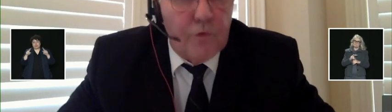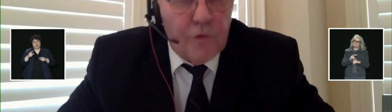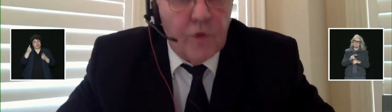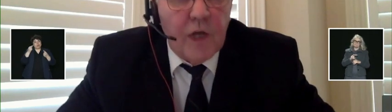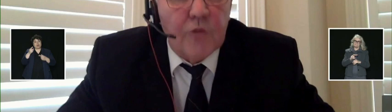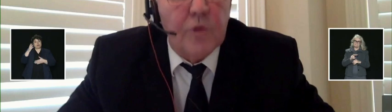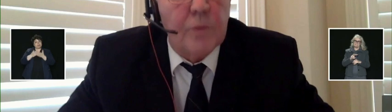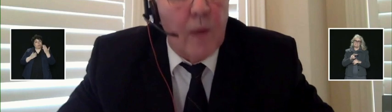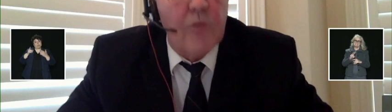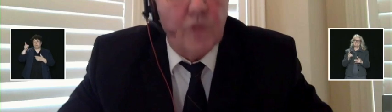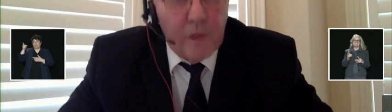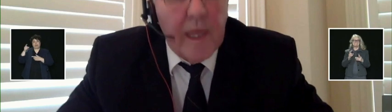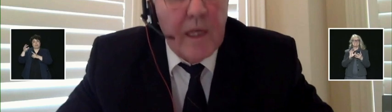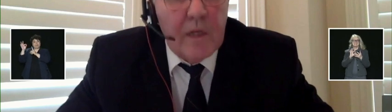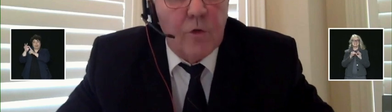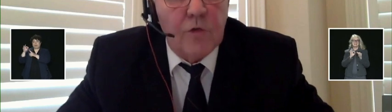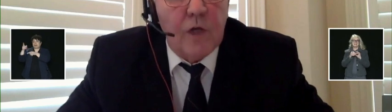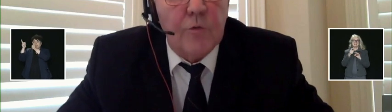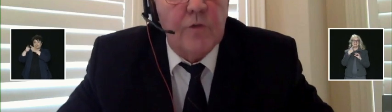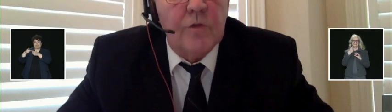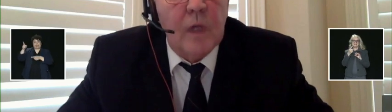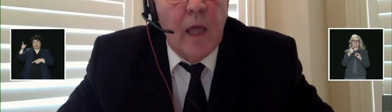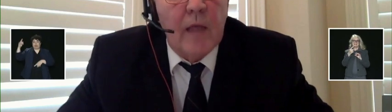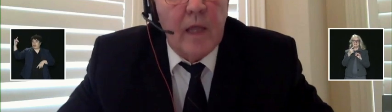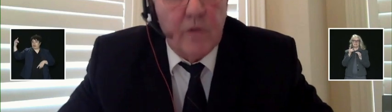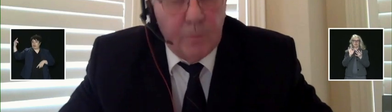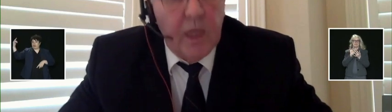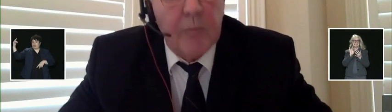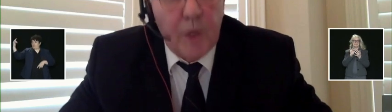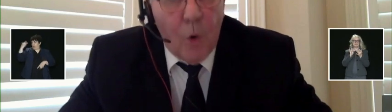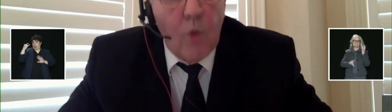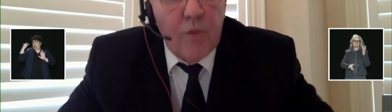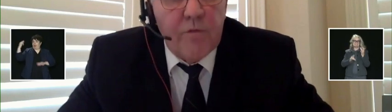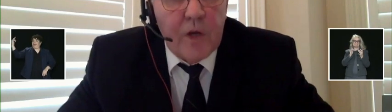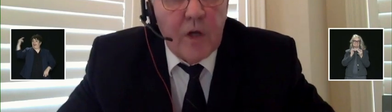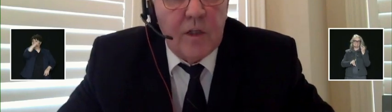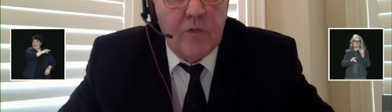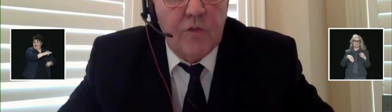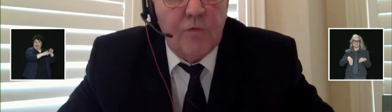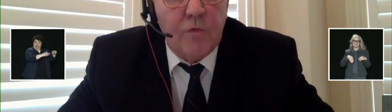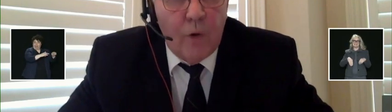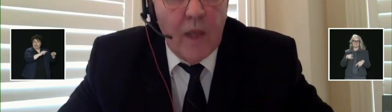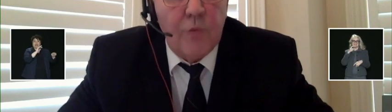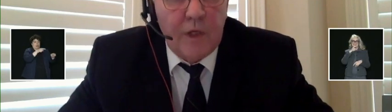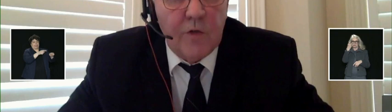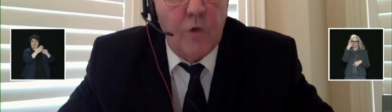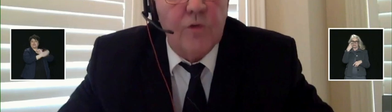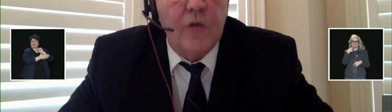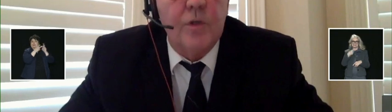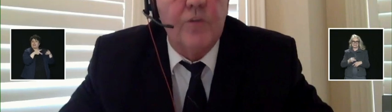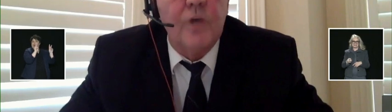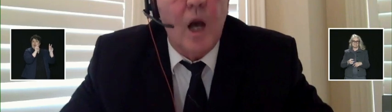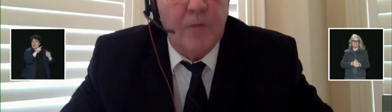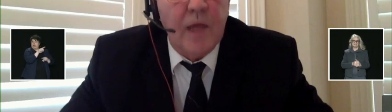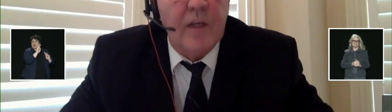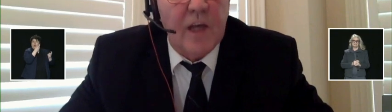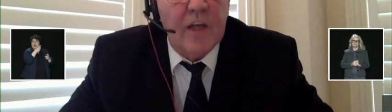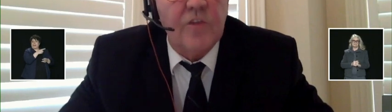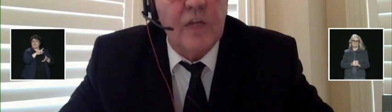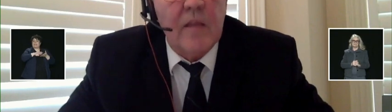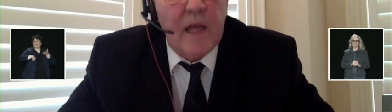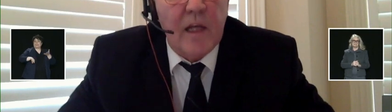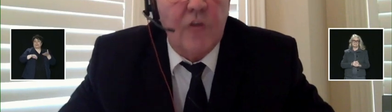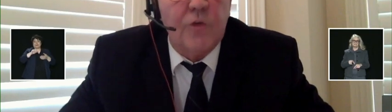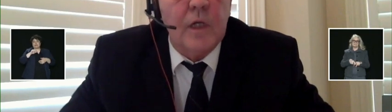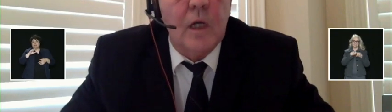through those third countries, but rather to land in those countries and to abide by all of their conditions for entry into those countries,